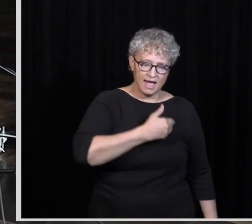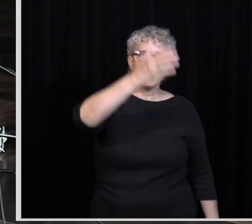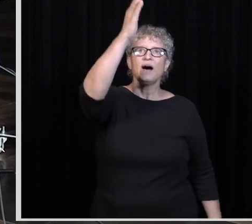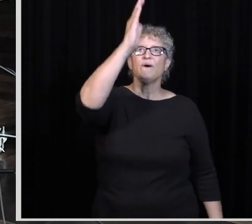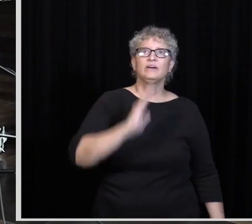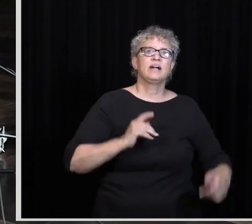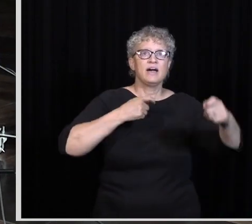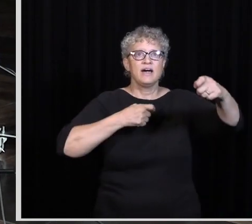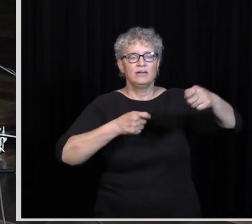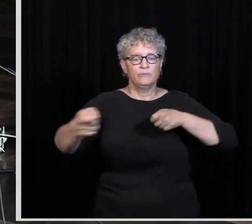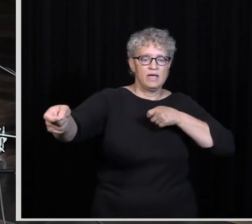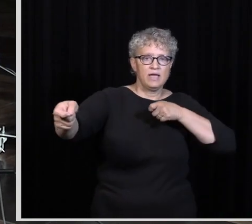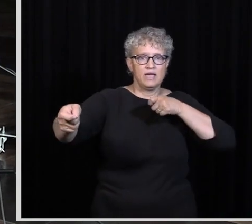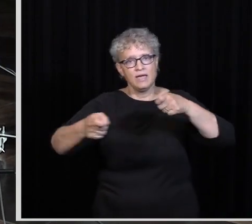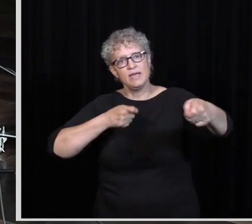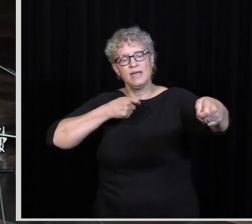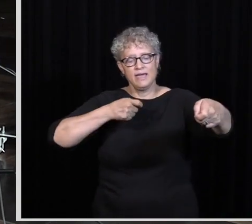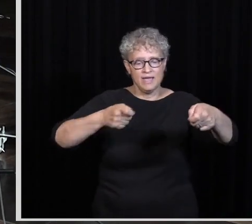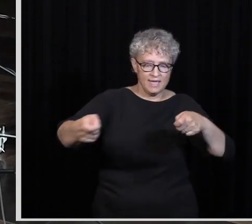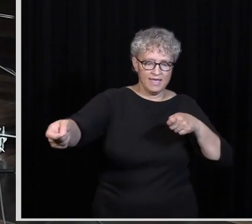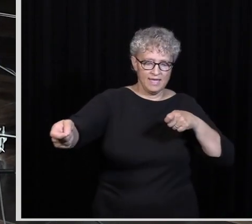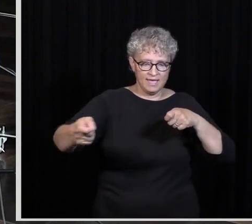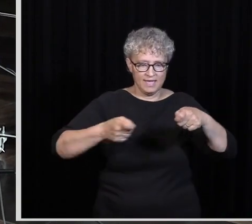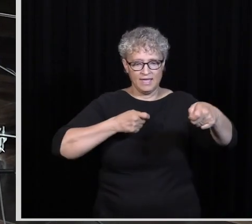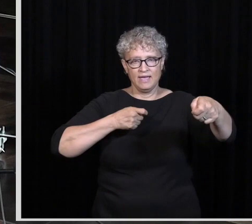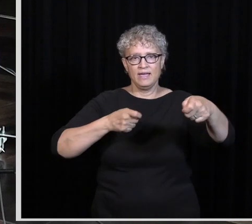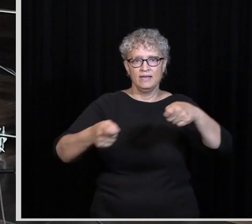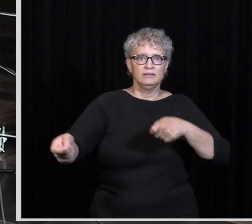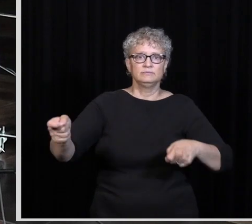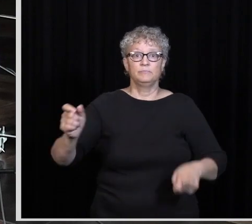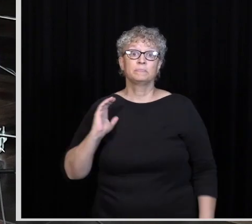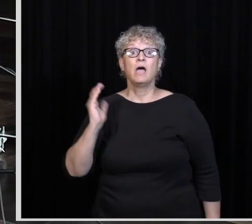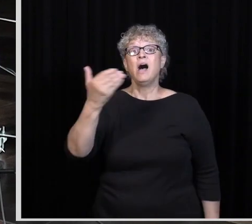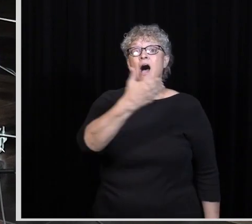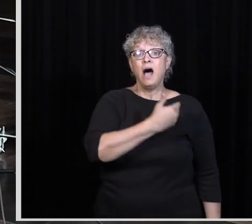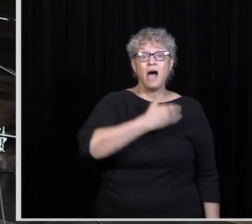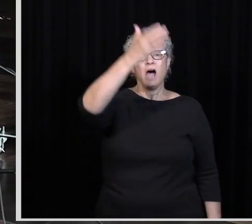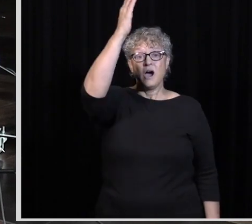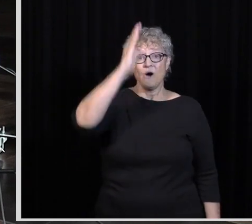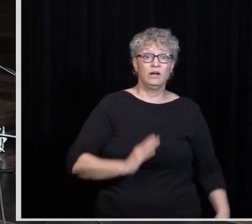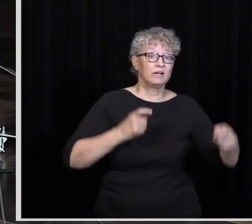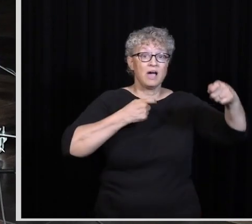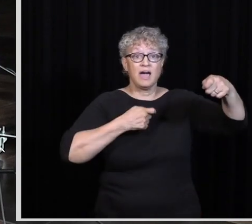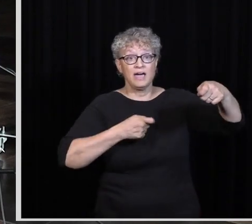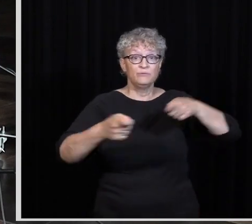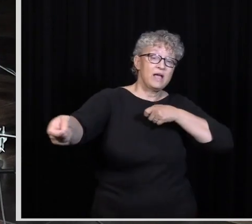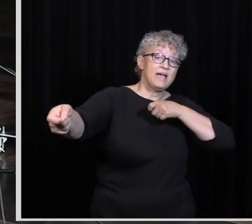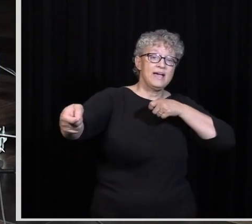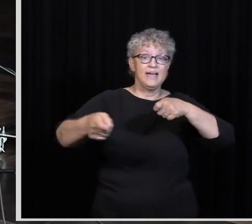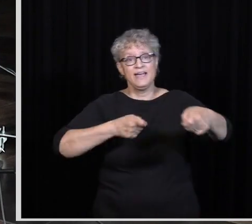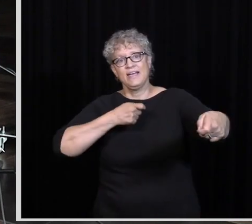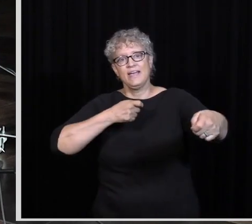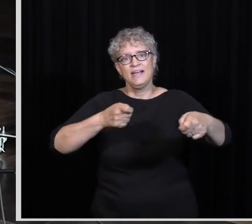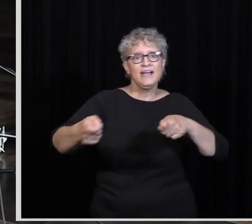Let's Blaren St commits Can Are